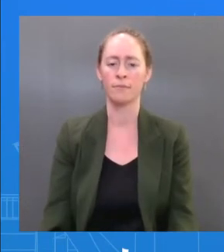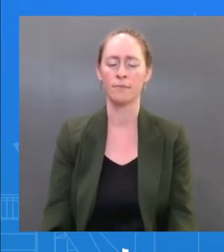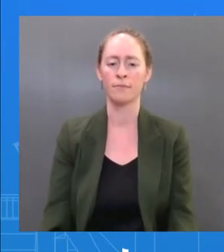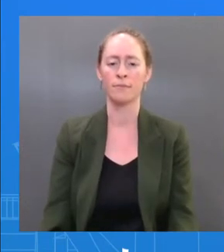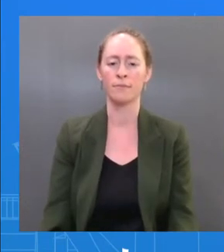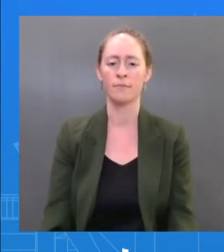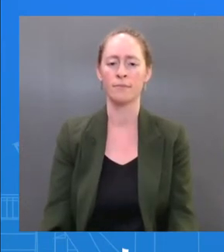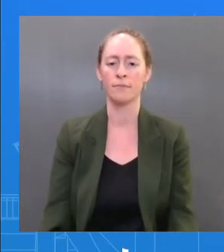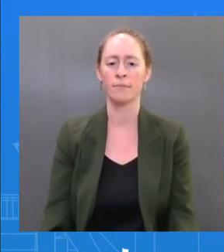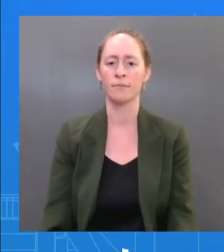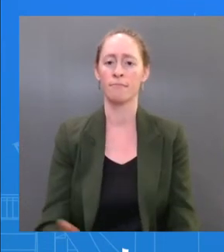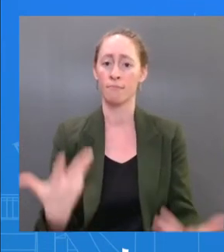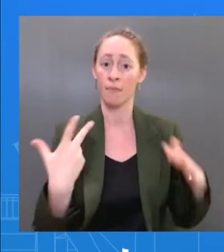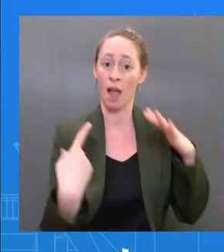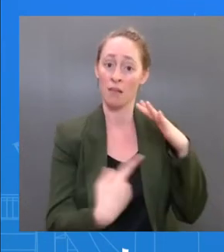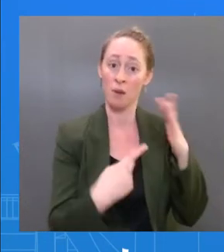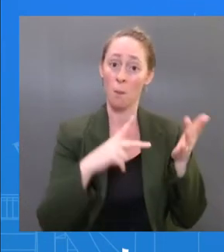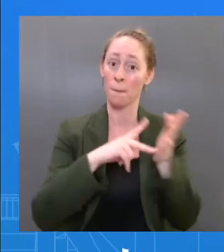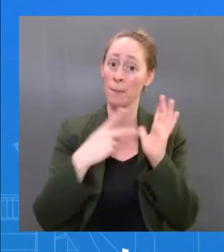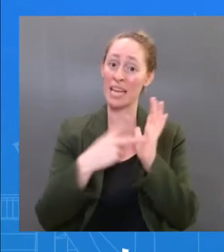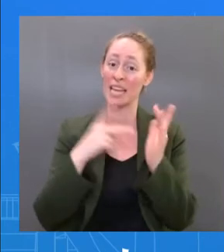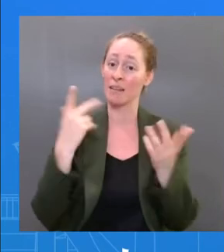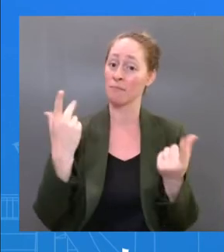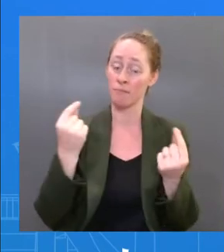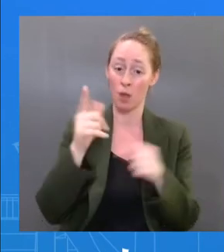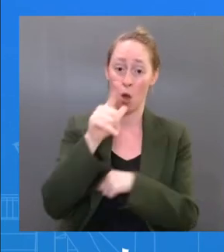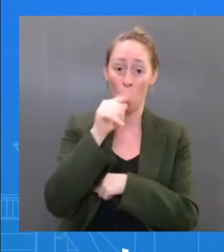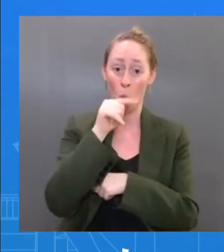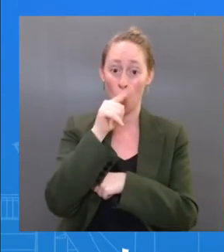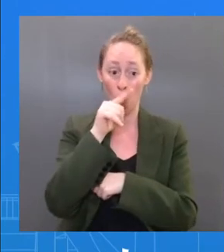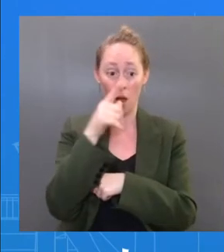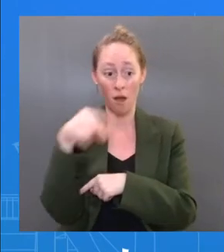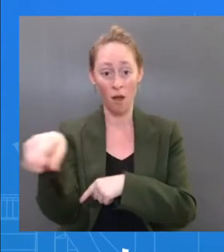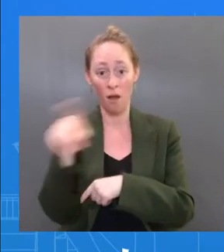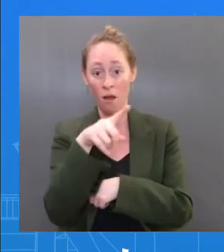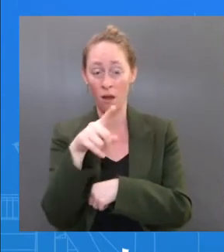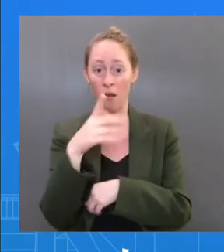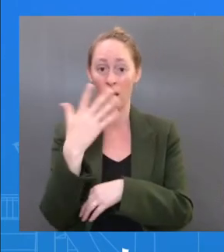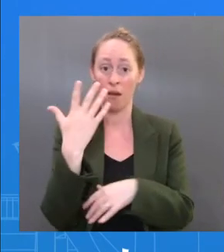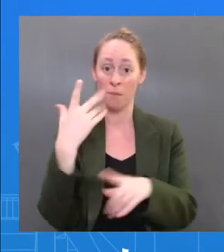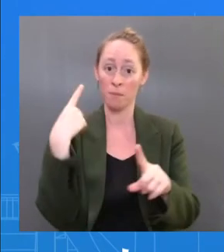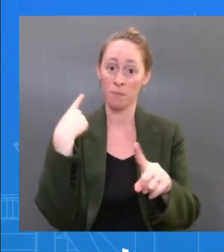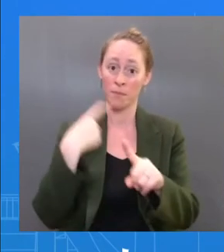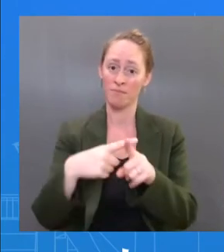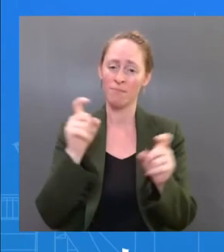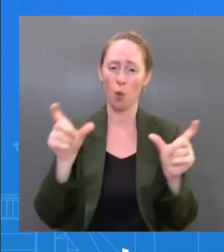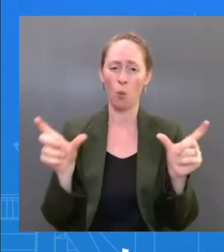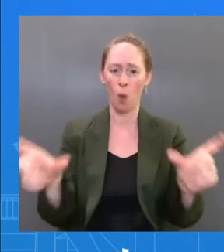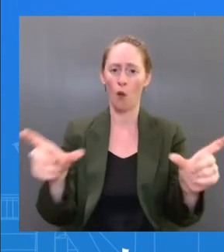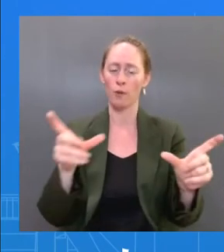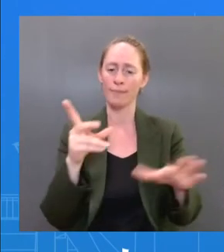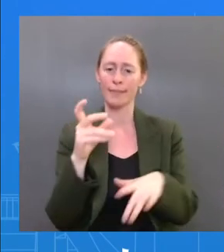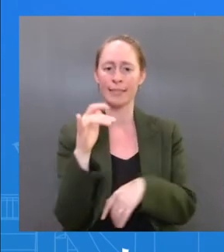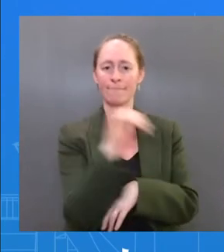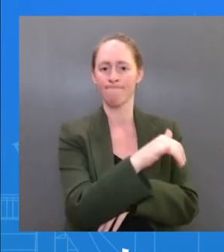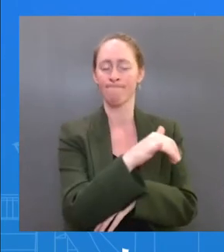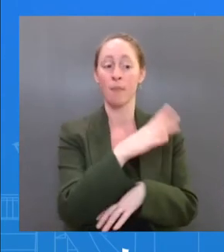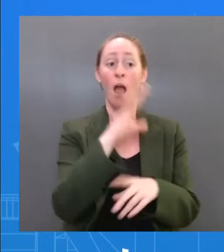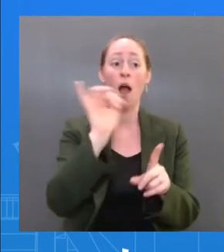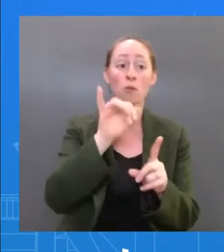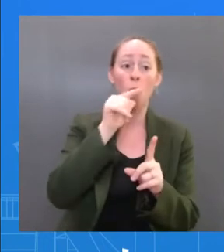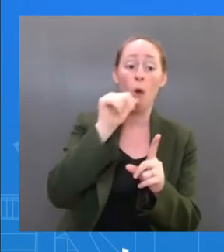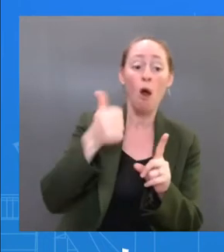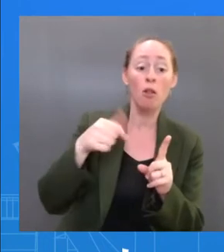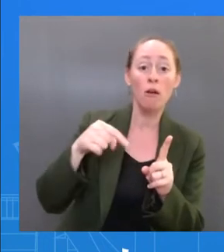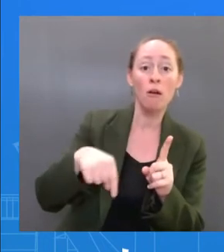So that's the kind of difference in terminology. The isolation protocol is he's going to stay in his residence. We're going to absolutely minimize the